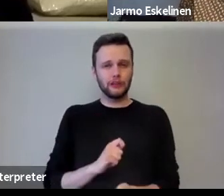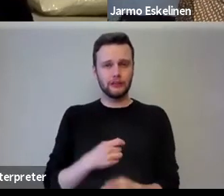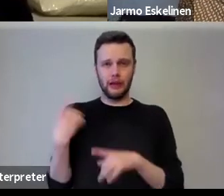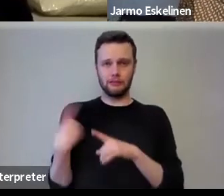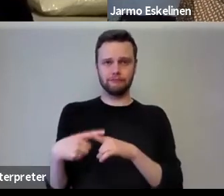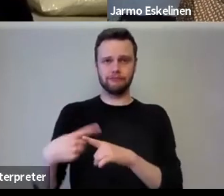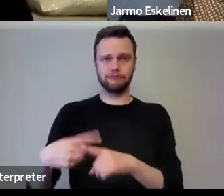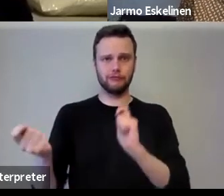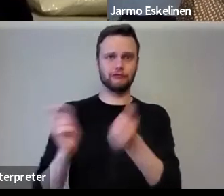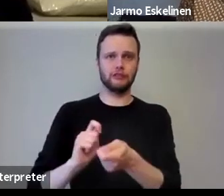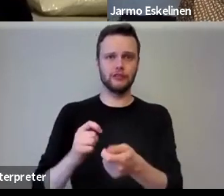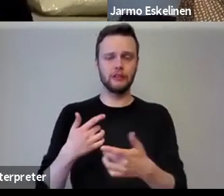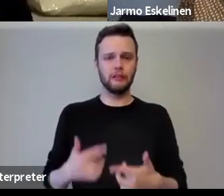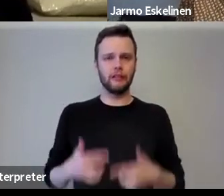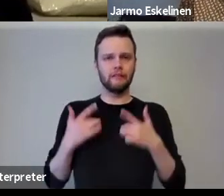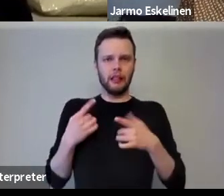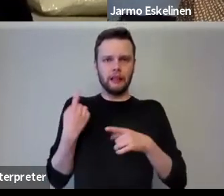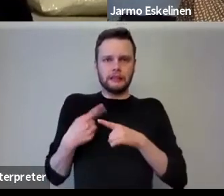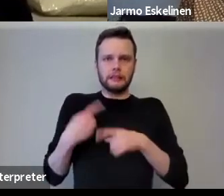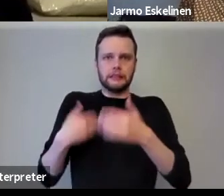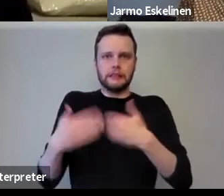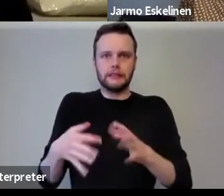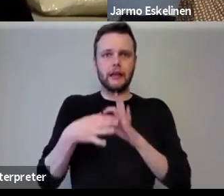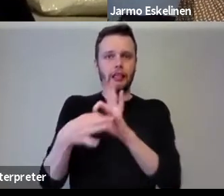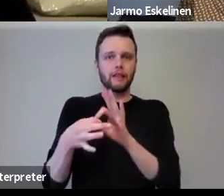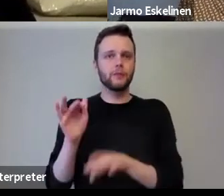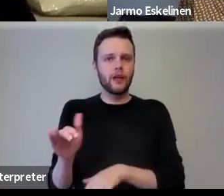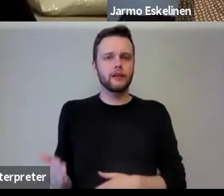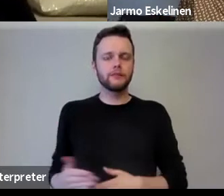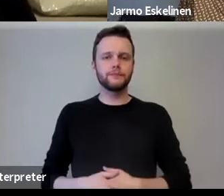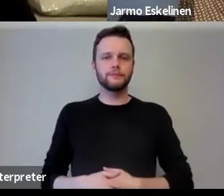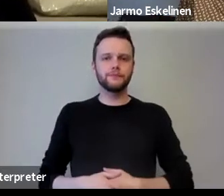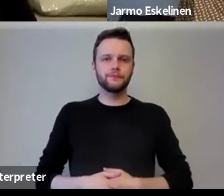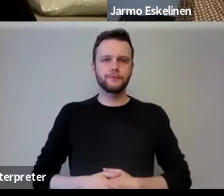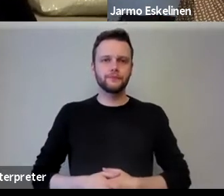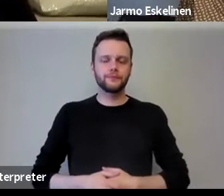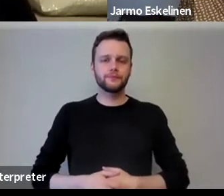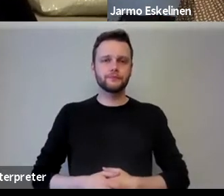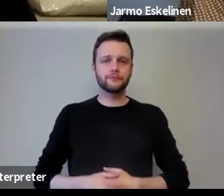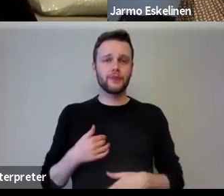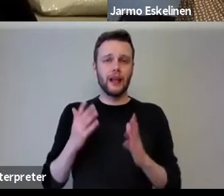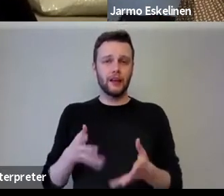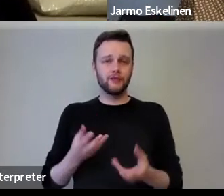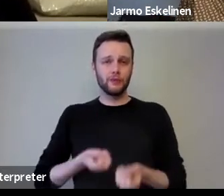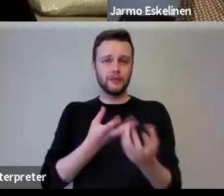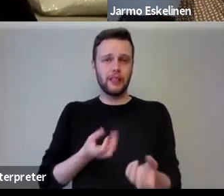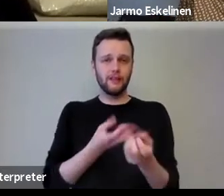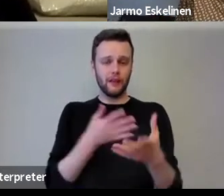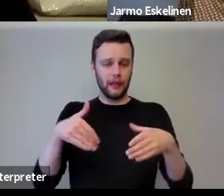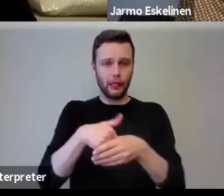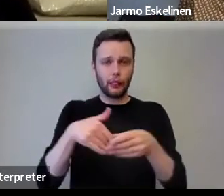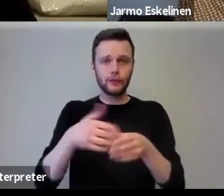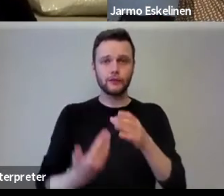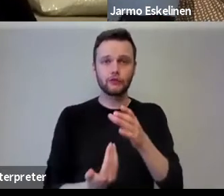pace is the sense of urgency attached to that. Uh, we have to deliver inclusive growth, not